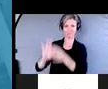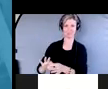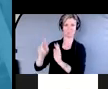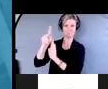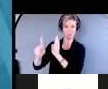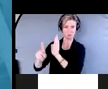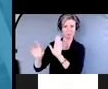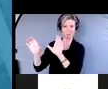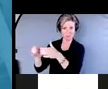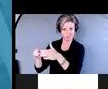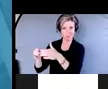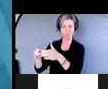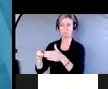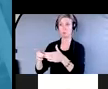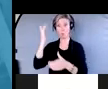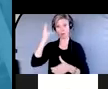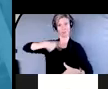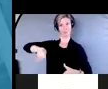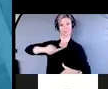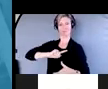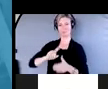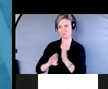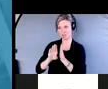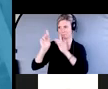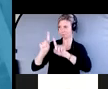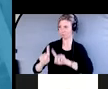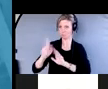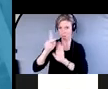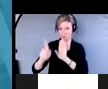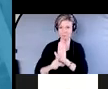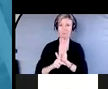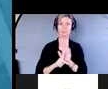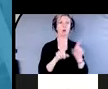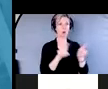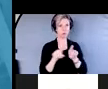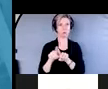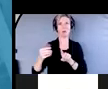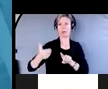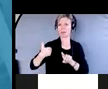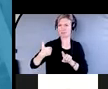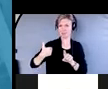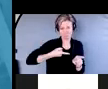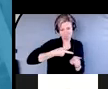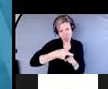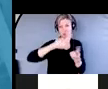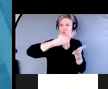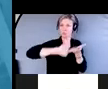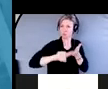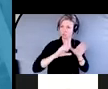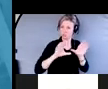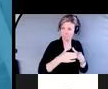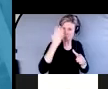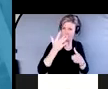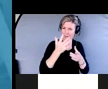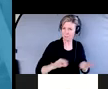to help protect investors. And we also have a research team because we need to understand what are some of those challenges that Canadians are